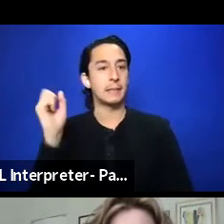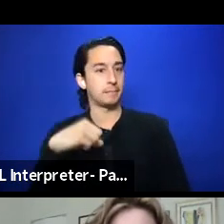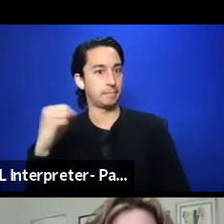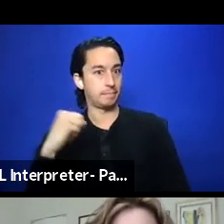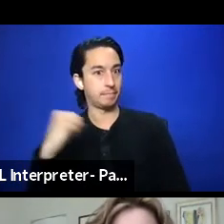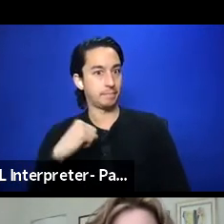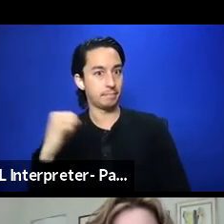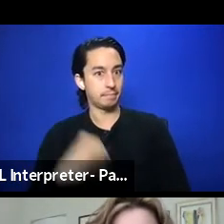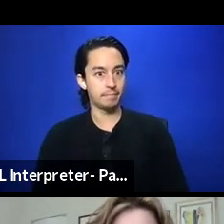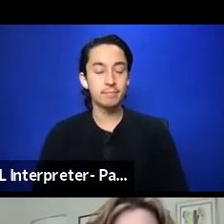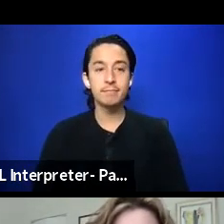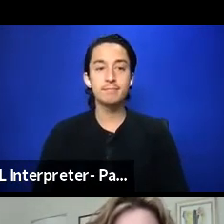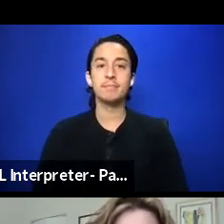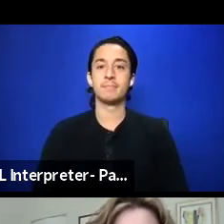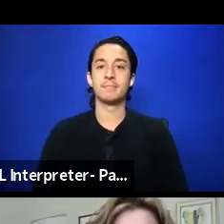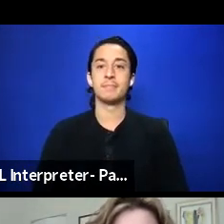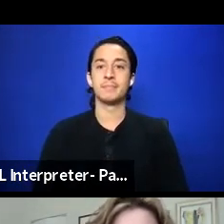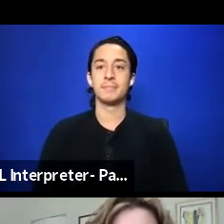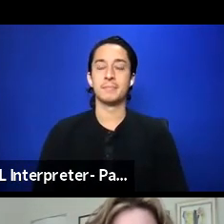you know,